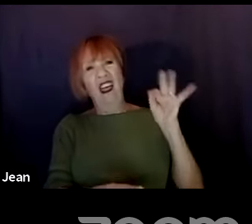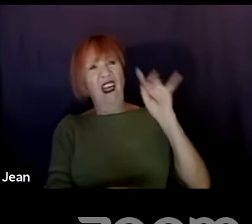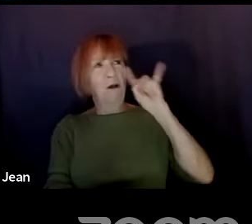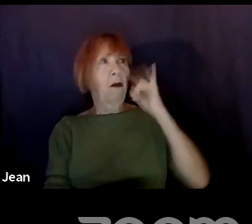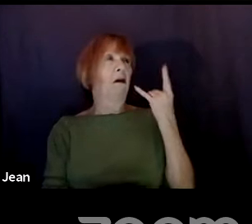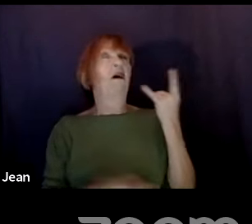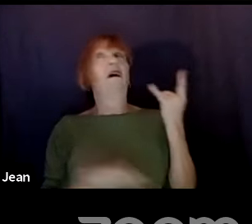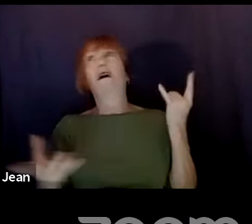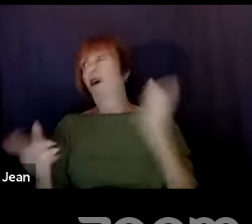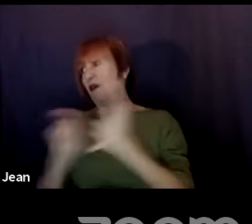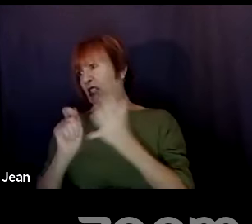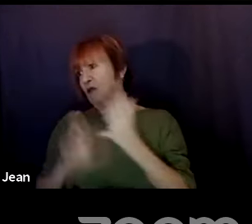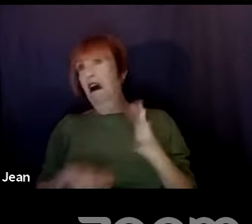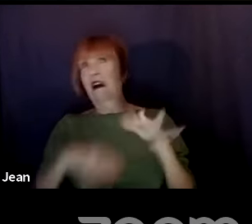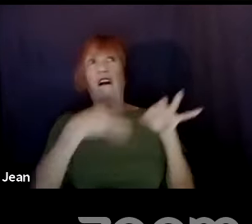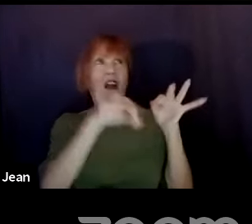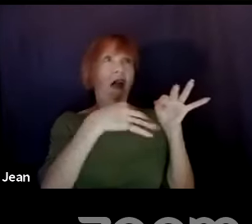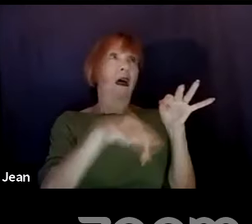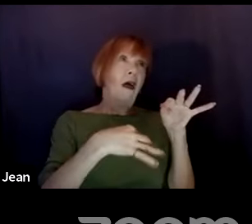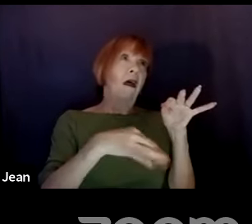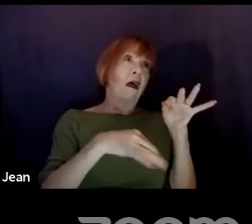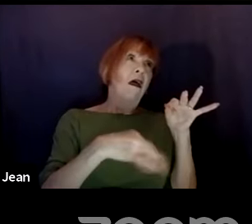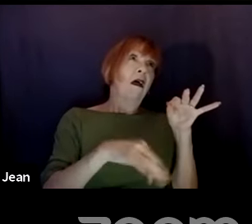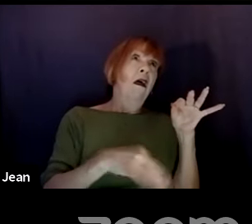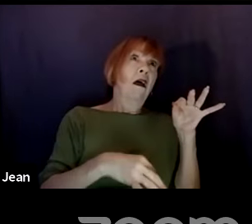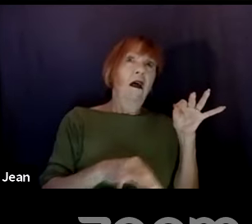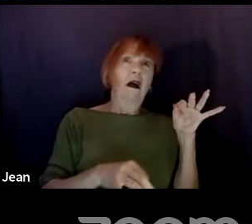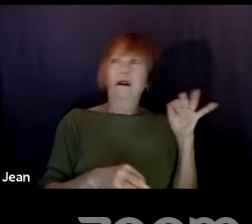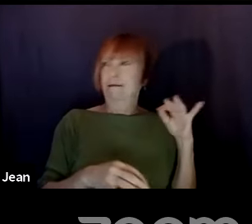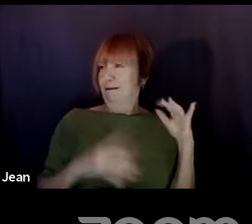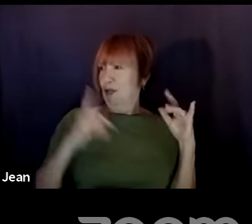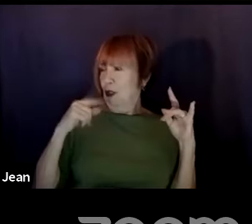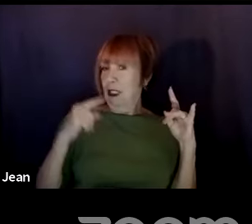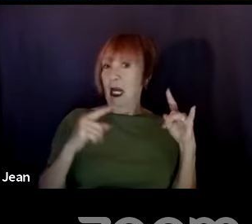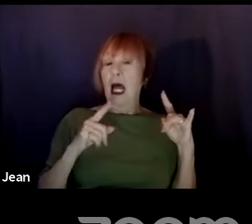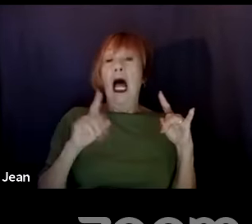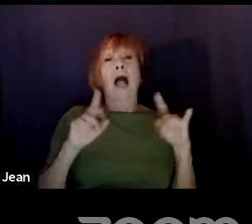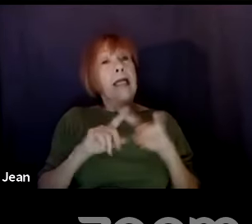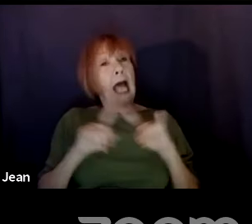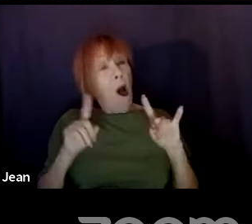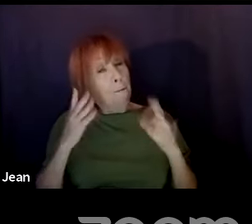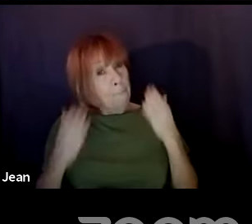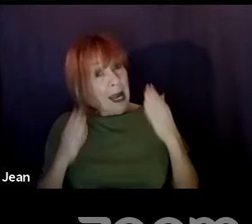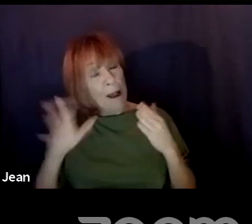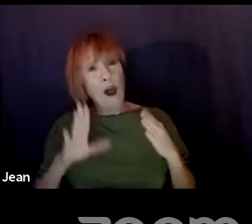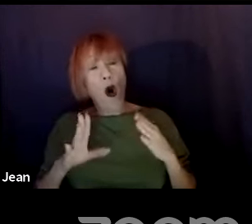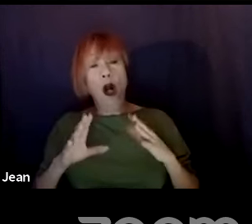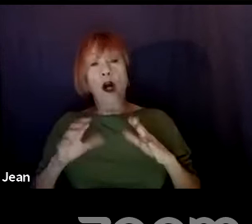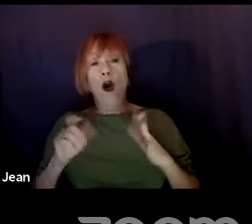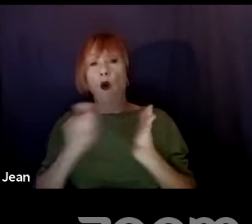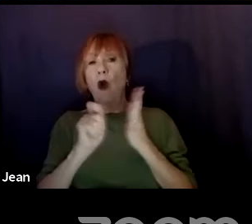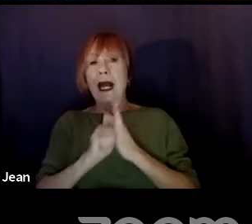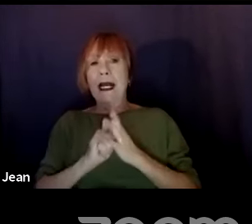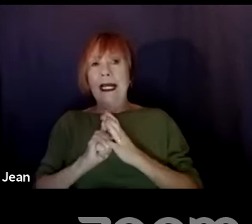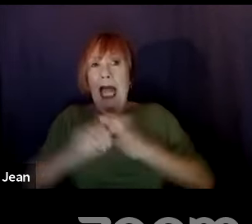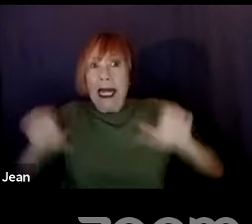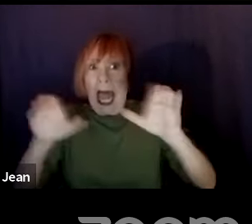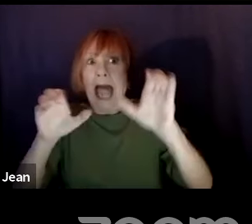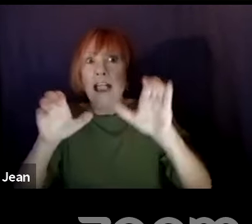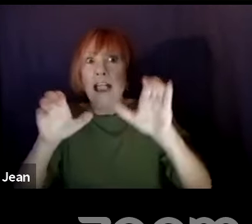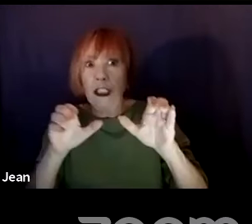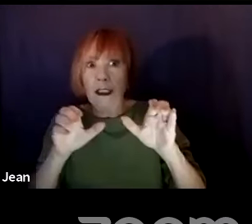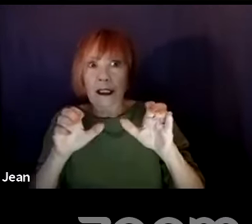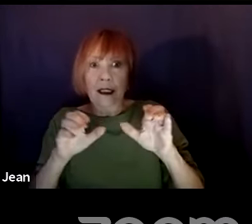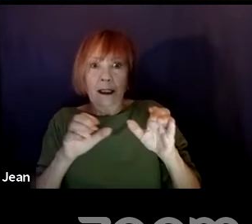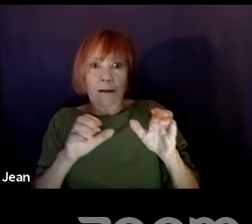oh, this writer has, like, all this description. Like, it's crazy. Unless you're writing an action sequence and you're opening up, like, like the Bourne